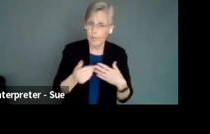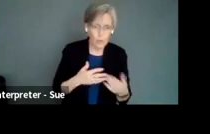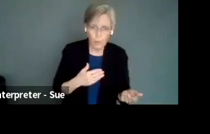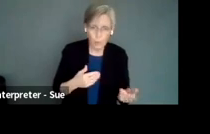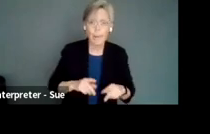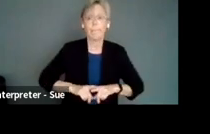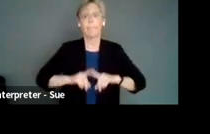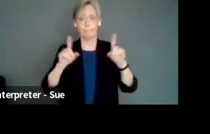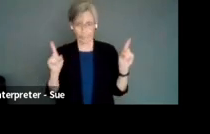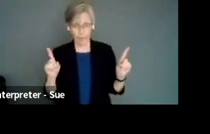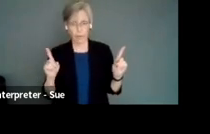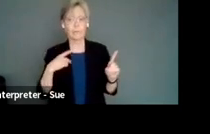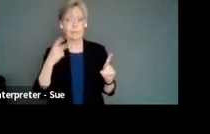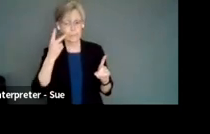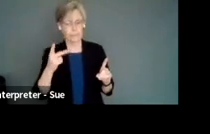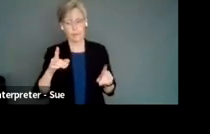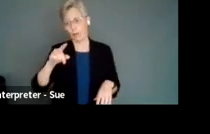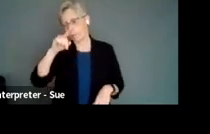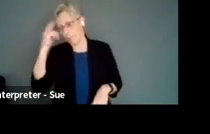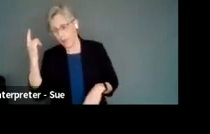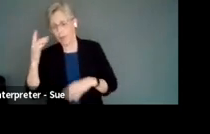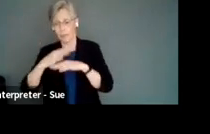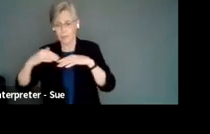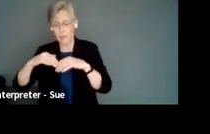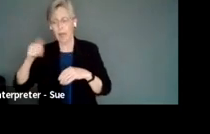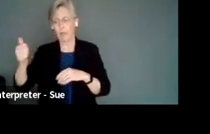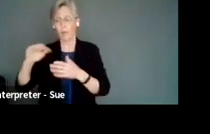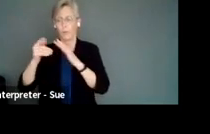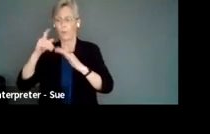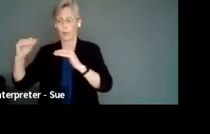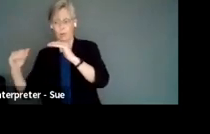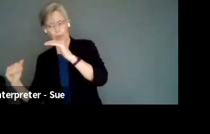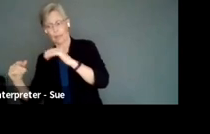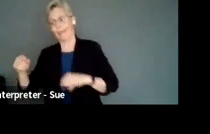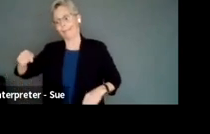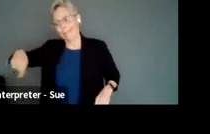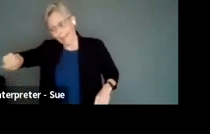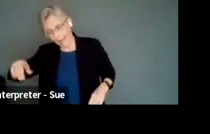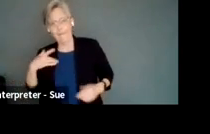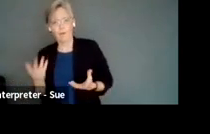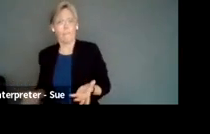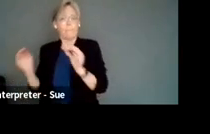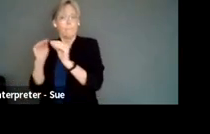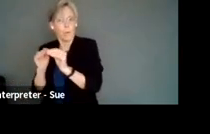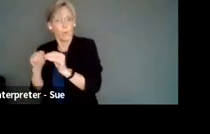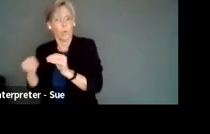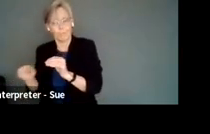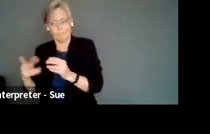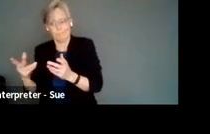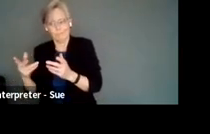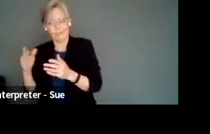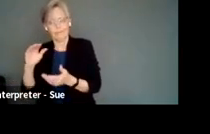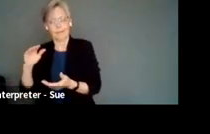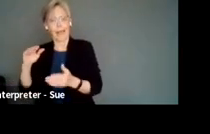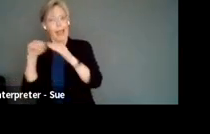is that we do see in black indigenous racialized communities are the communities that tend to have an increased prevalence of lack of access. So